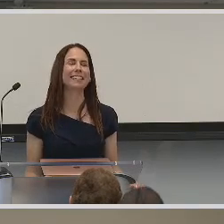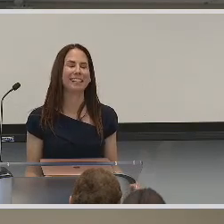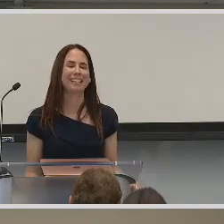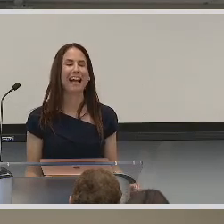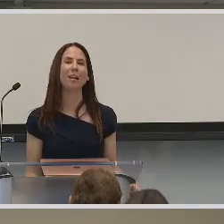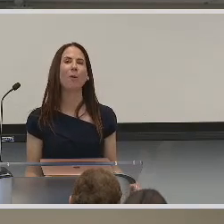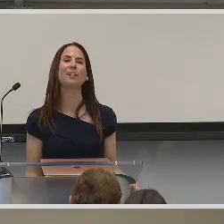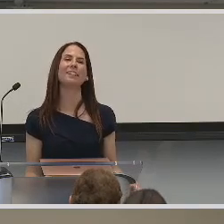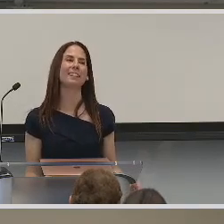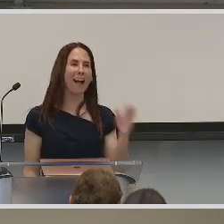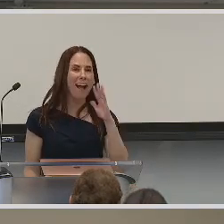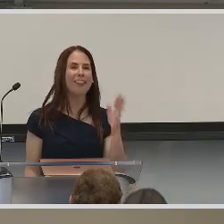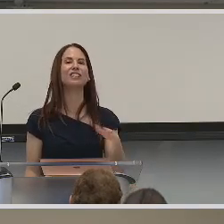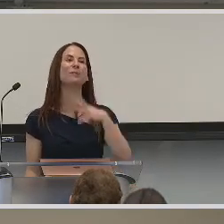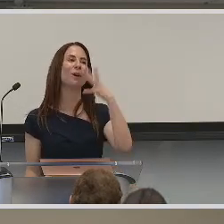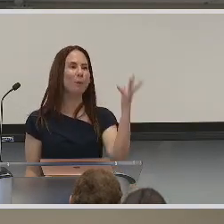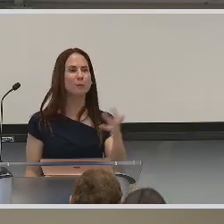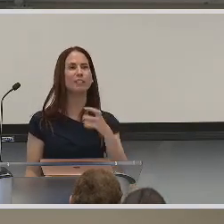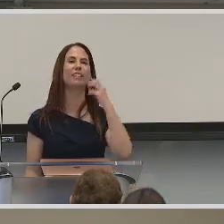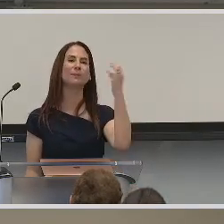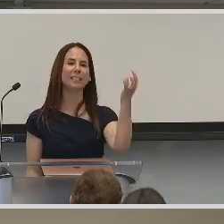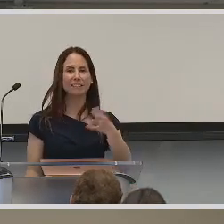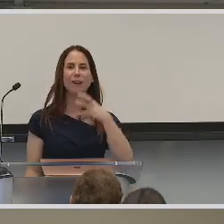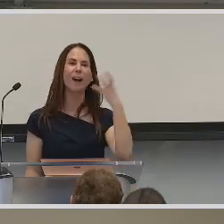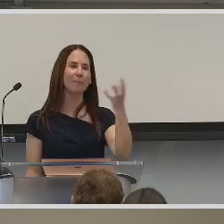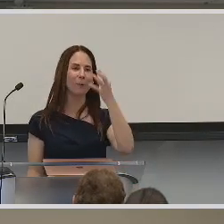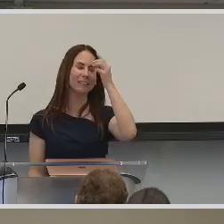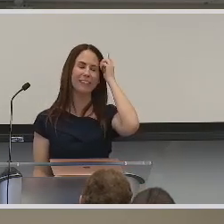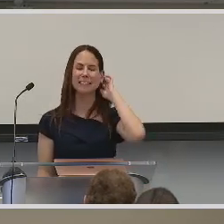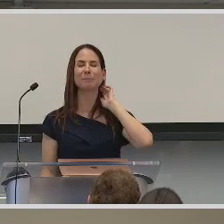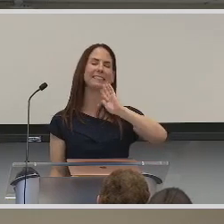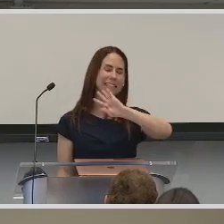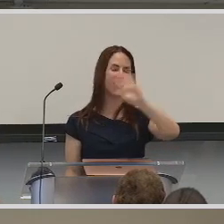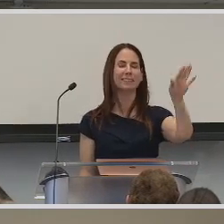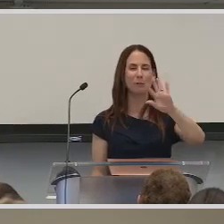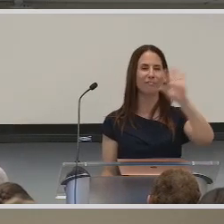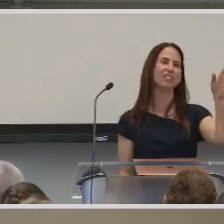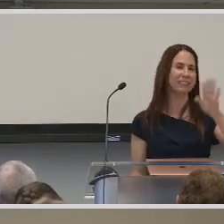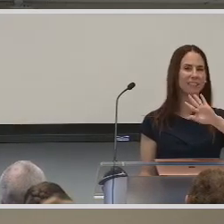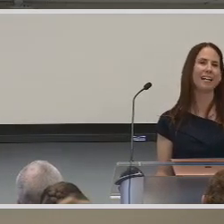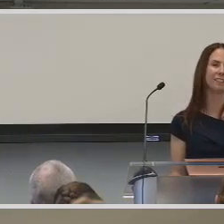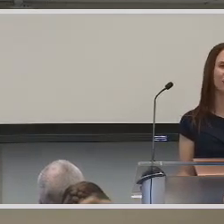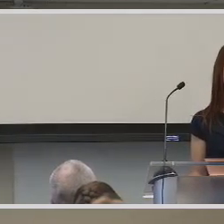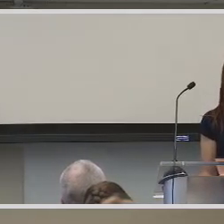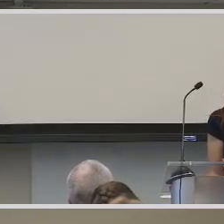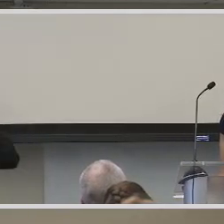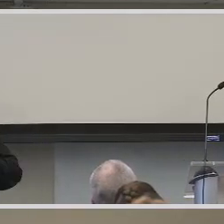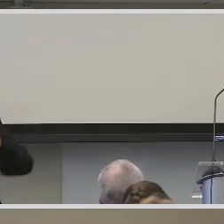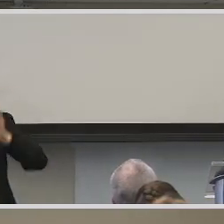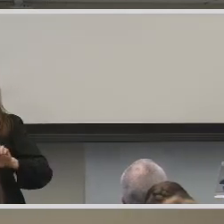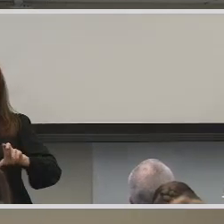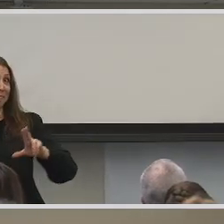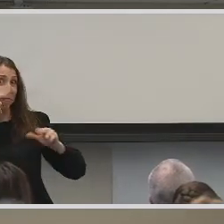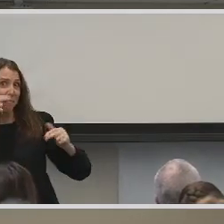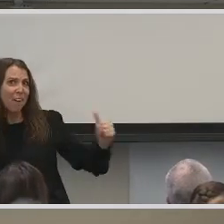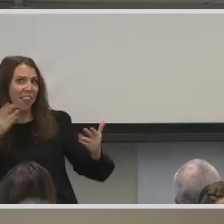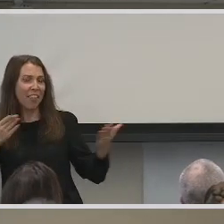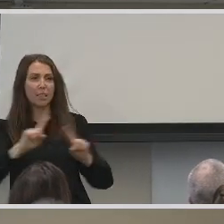Because I know college or older, we can talk about these things, but still it's a professional setting so that's the appropriate.